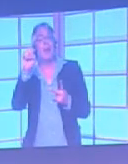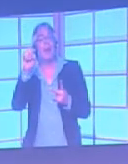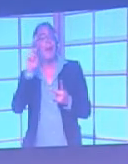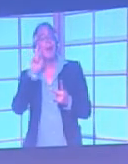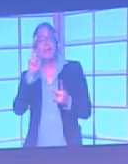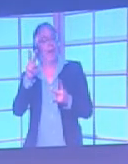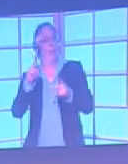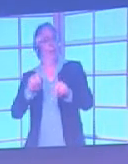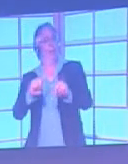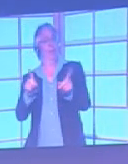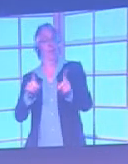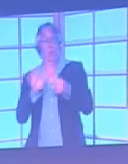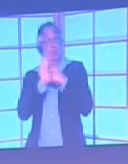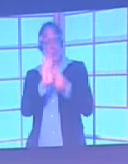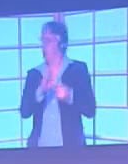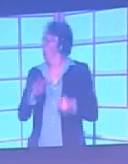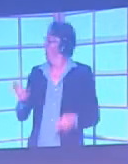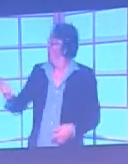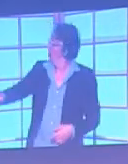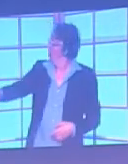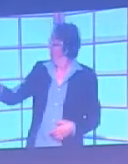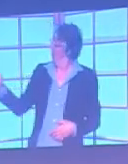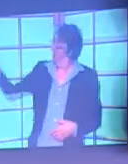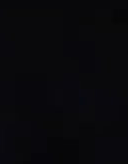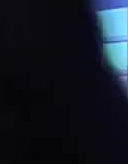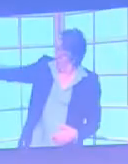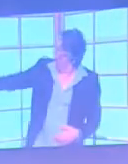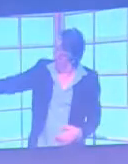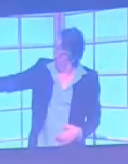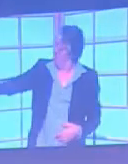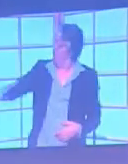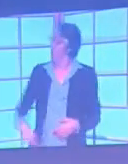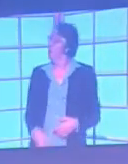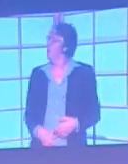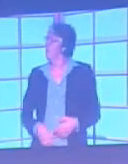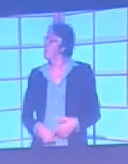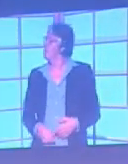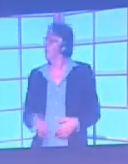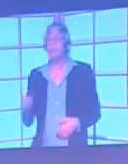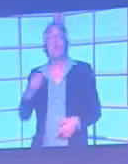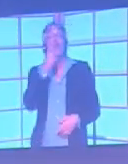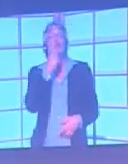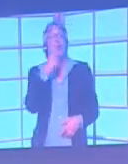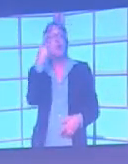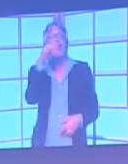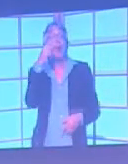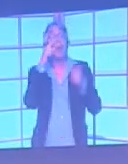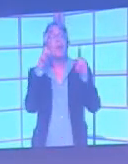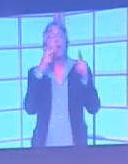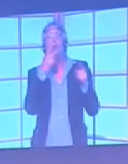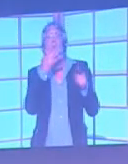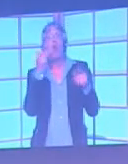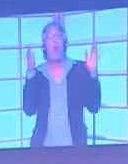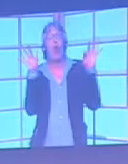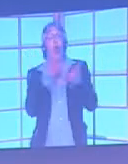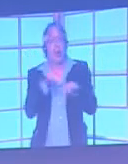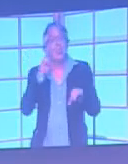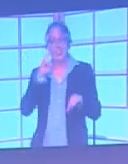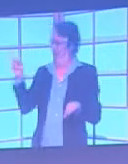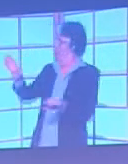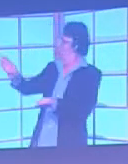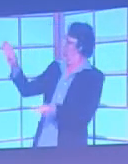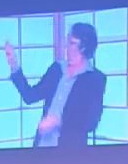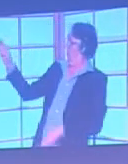The images on the right have been simulated into red-green colour blindness, and you can see in the pencil crayons image